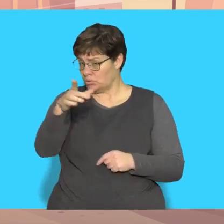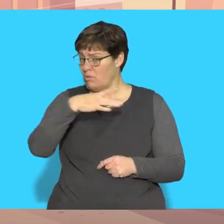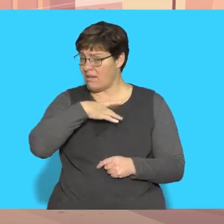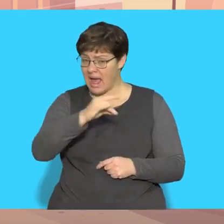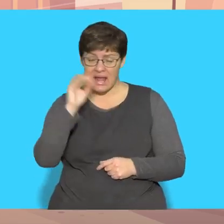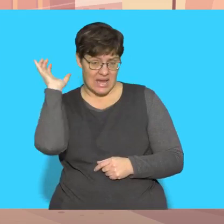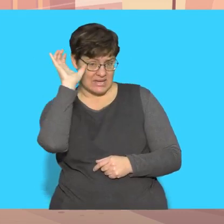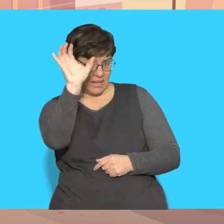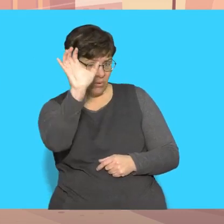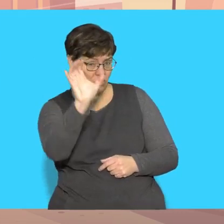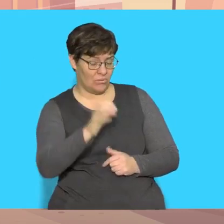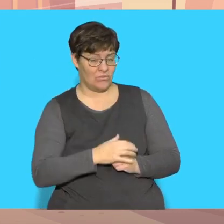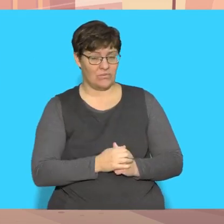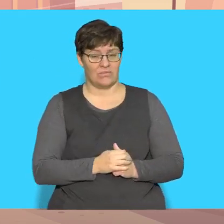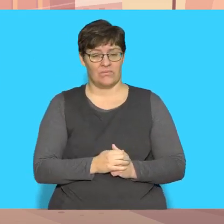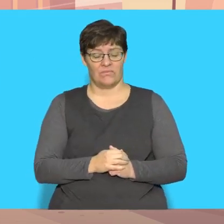netball?